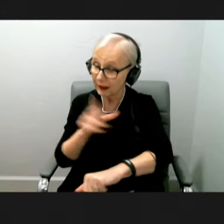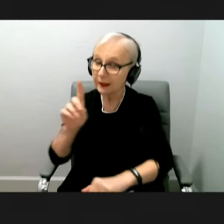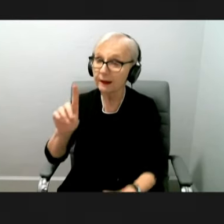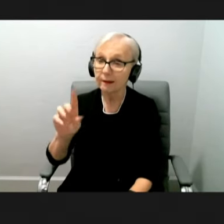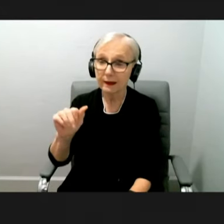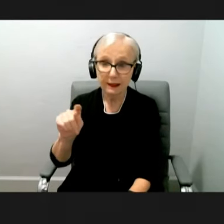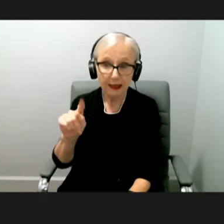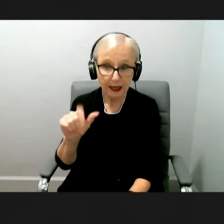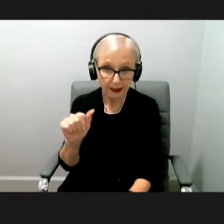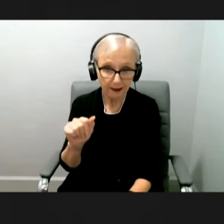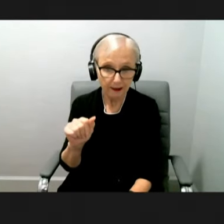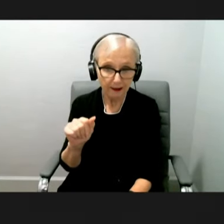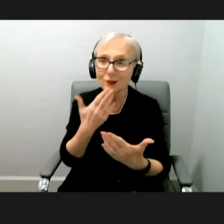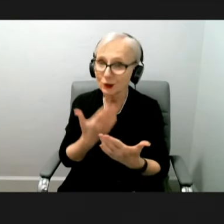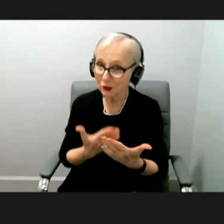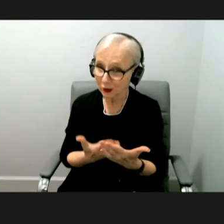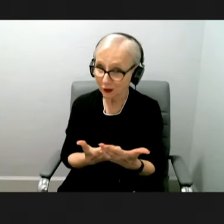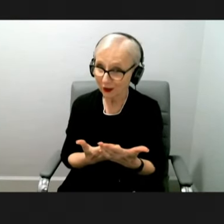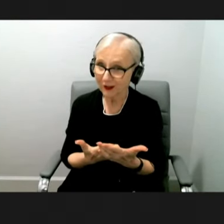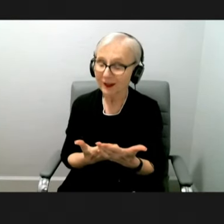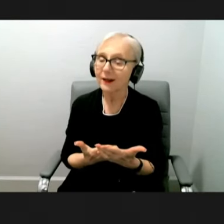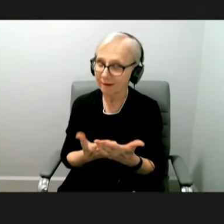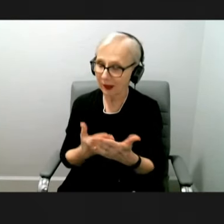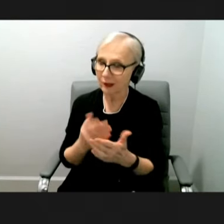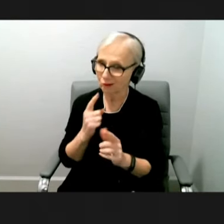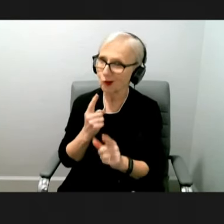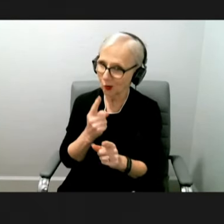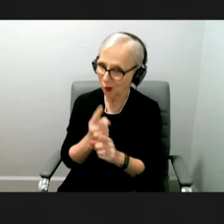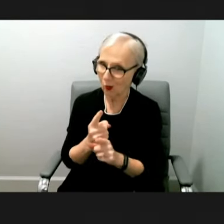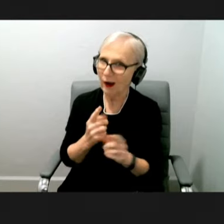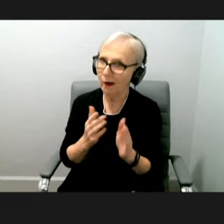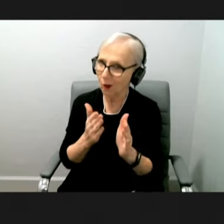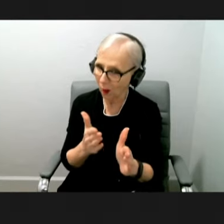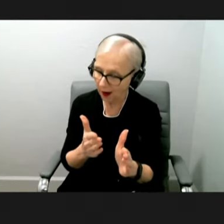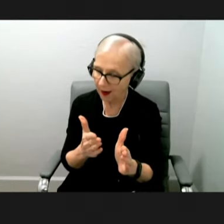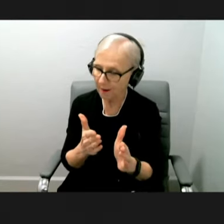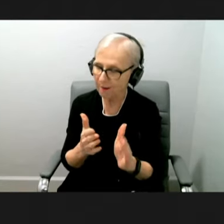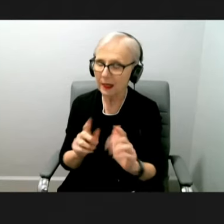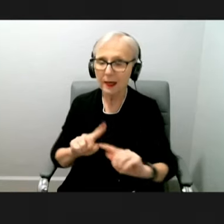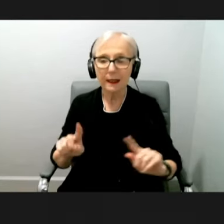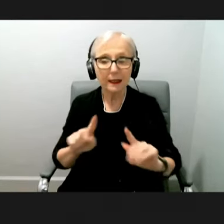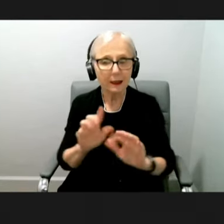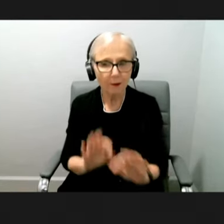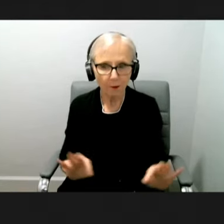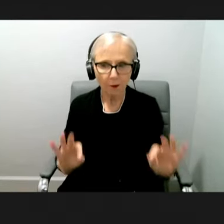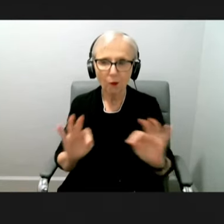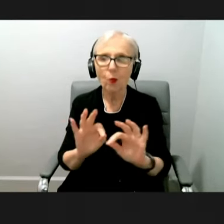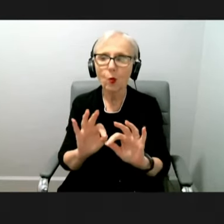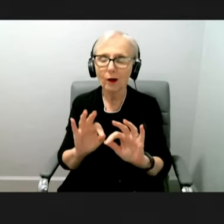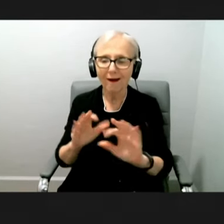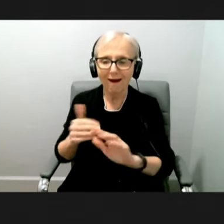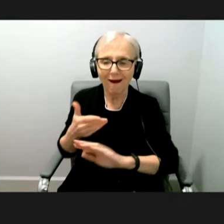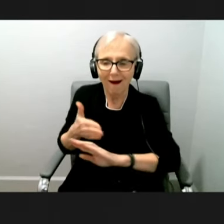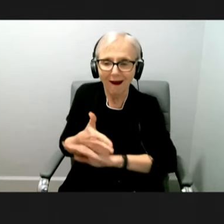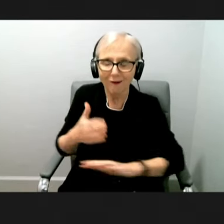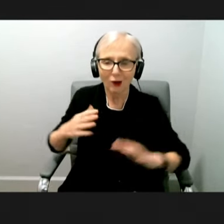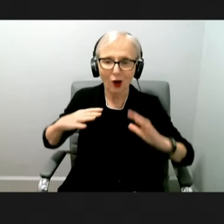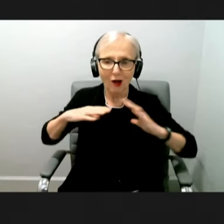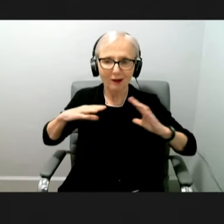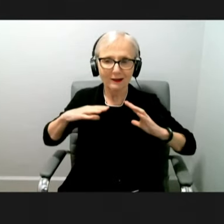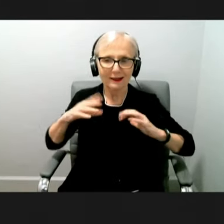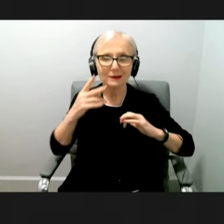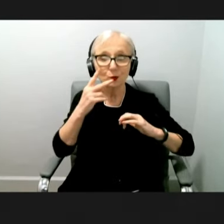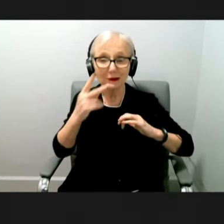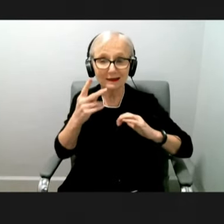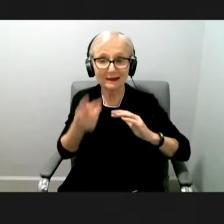reassuring to see that things appear to be trending in the right direction. But always important to keep in mind, too, that following holidays, we do sometimes see